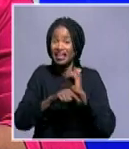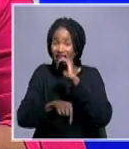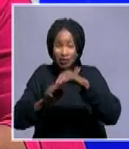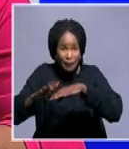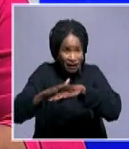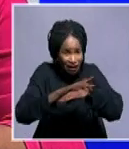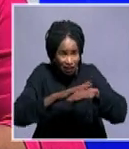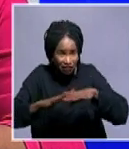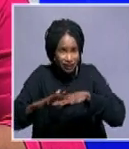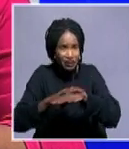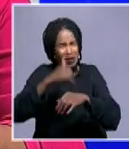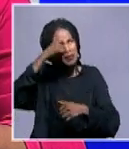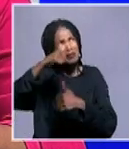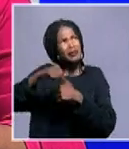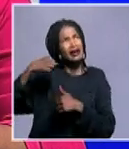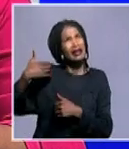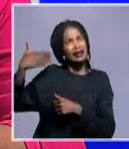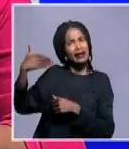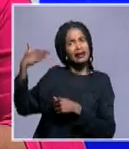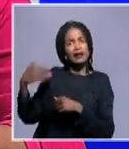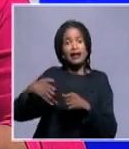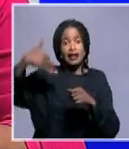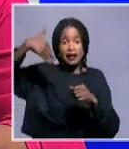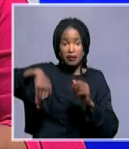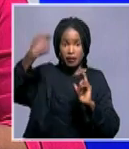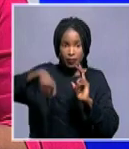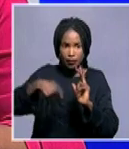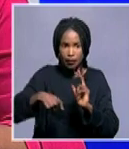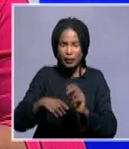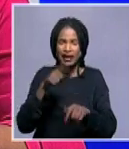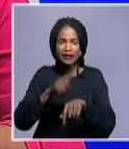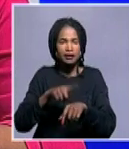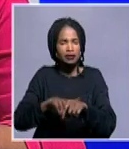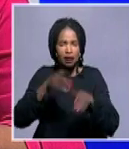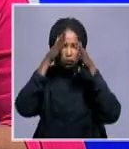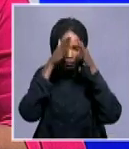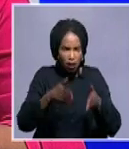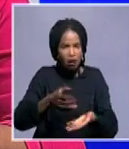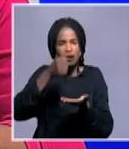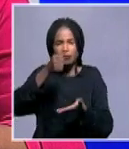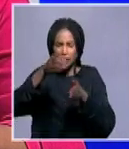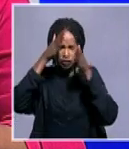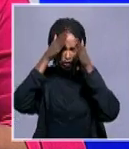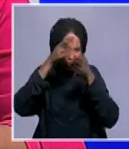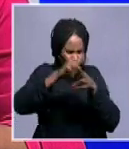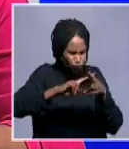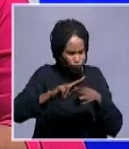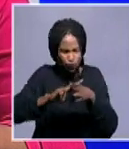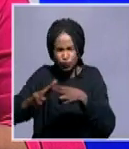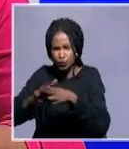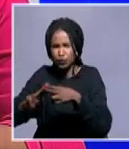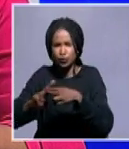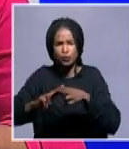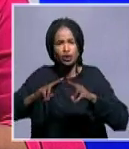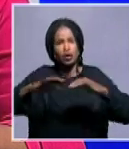again, you recall that when Namibia was chairing the organ, we spent a lot of time and resources to stabilize the